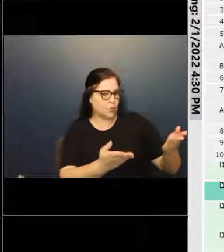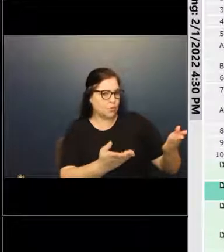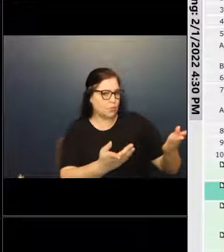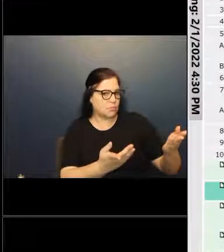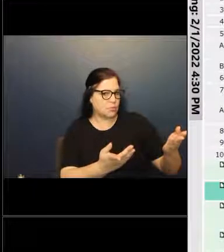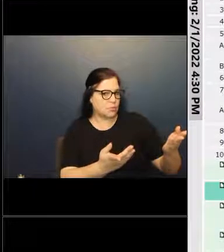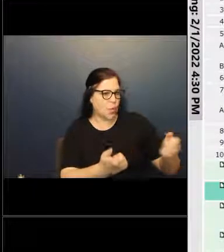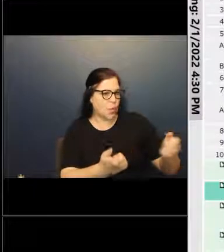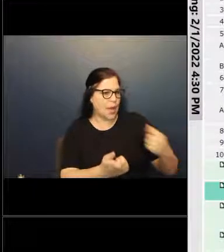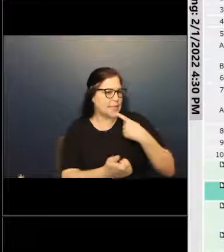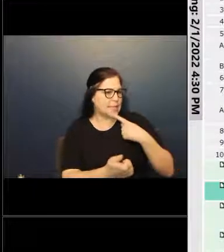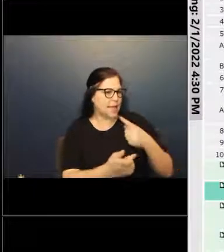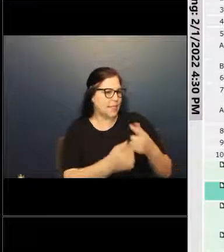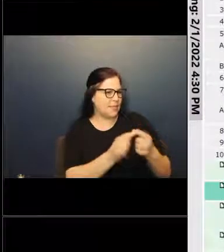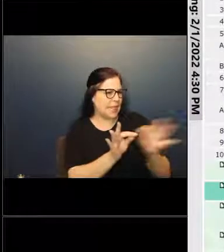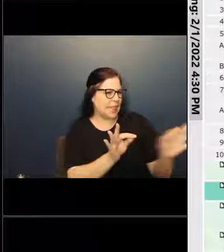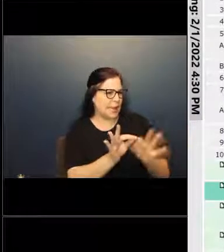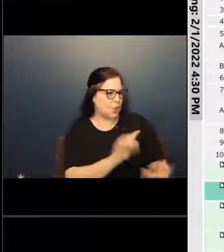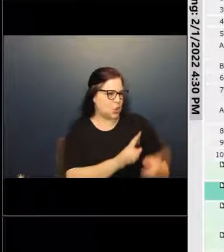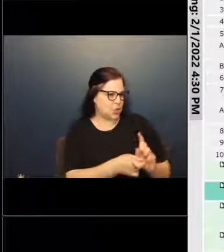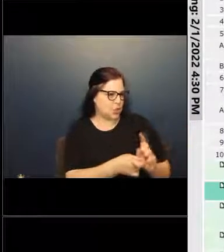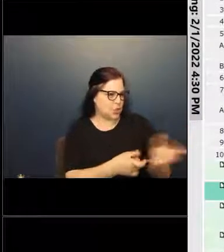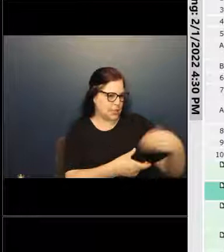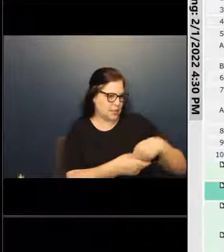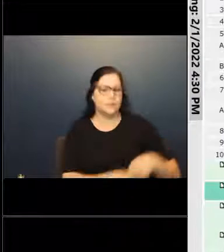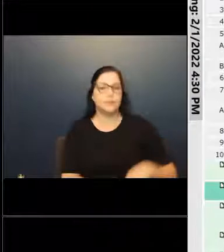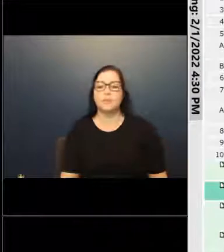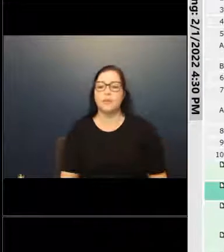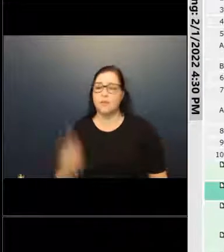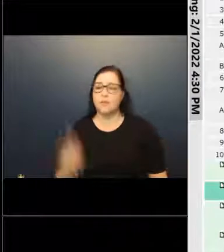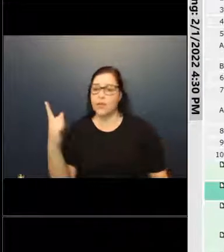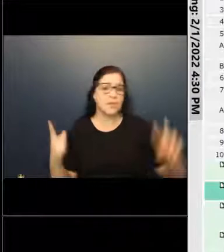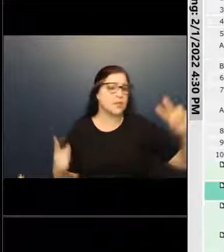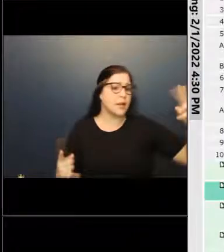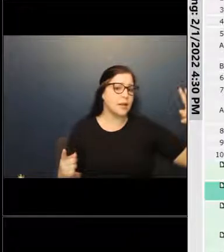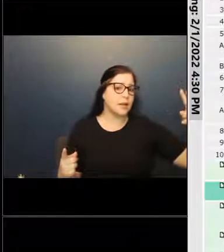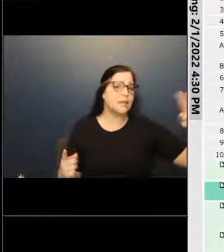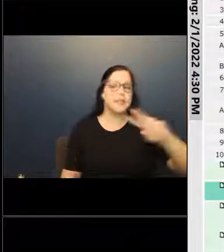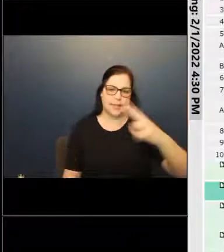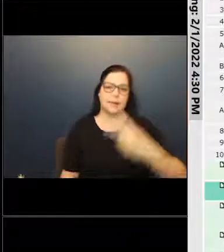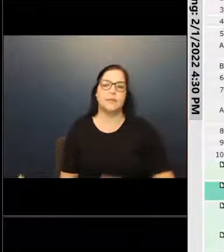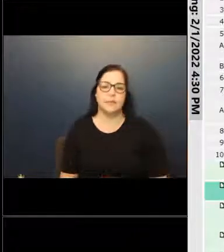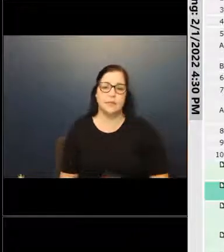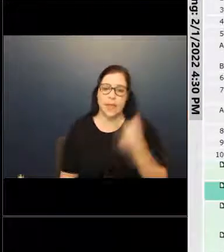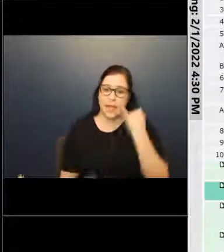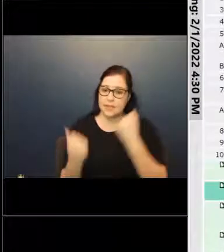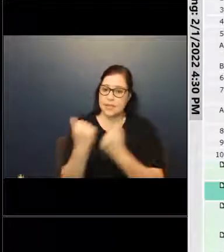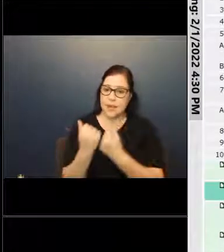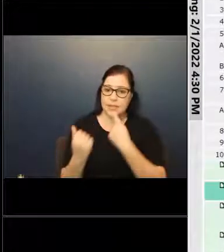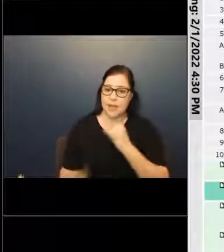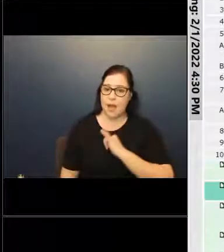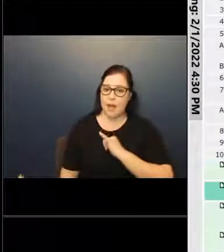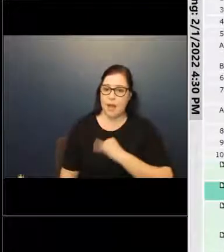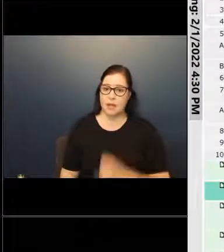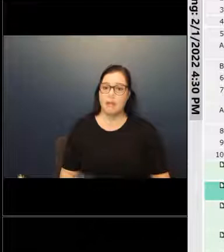that language changes. I'll move. Do I have a second? Second. All those in favor, stay tuned by saying